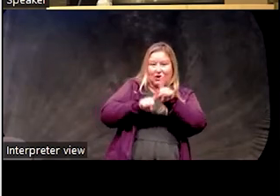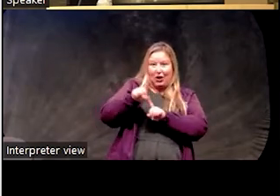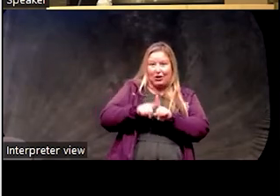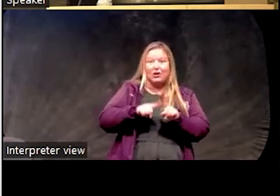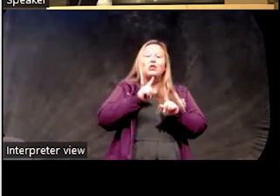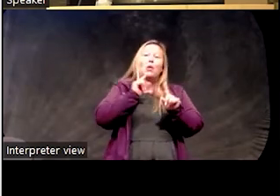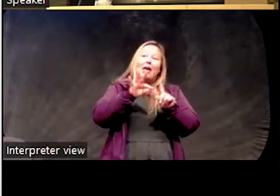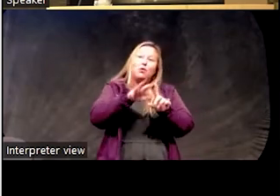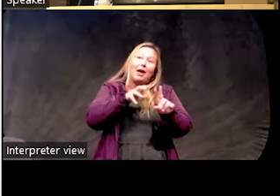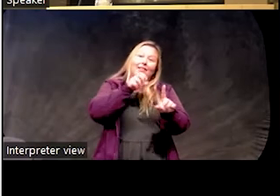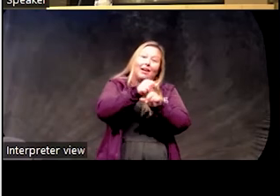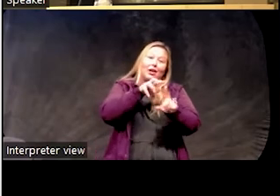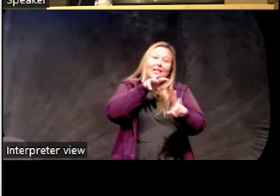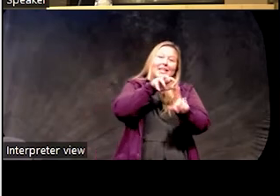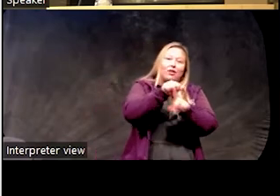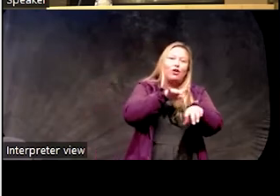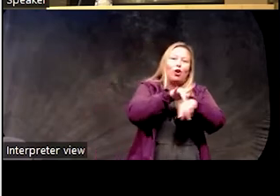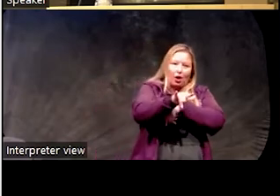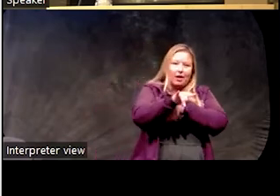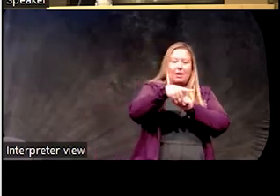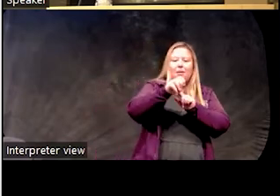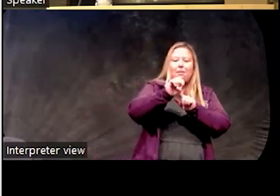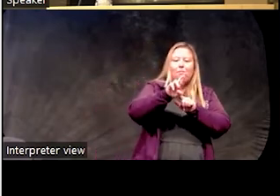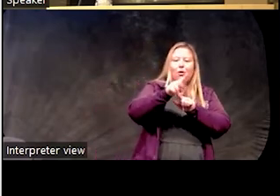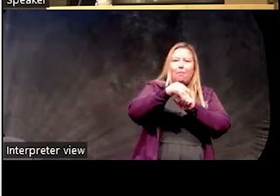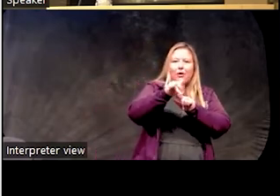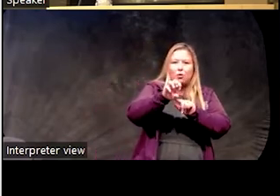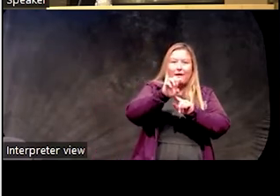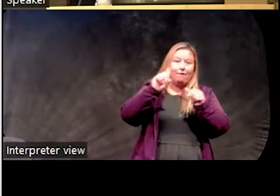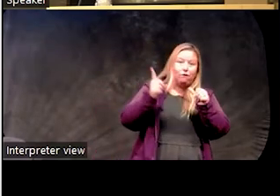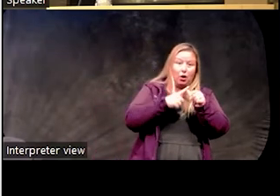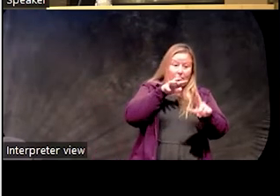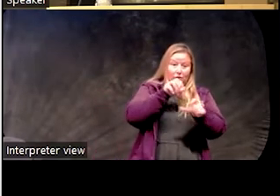we tackle insomnia is we address the perpetuating factors.